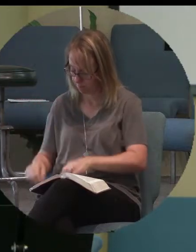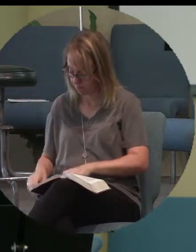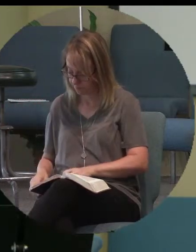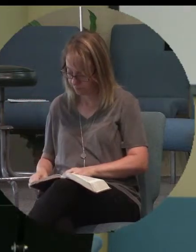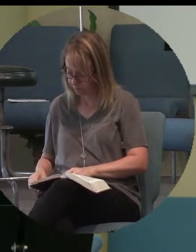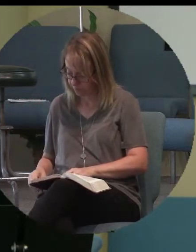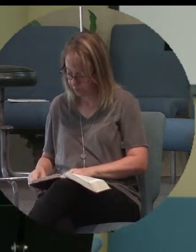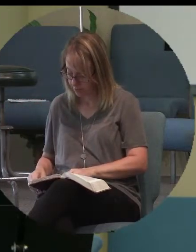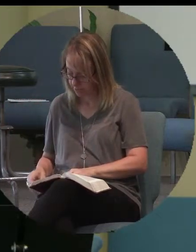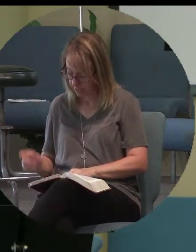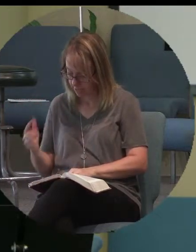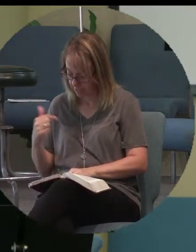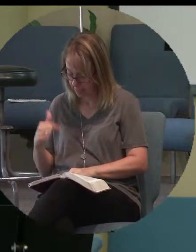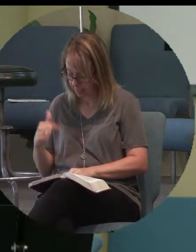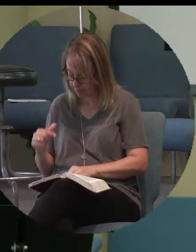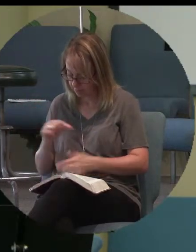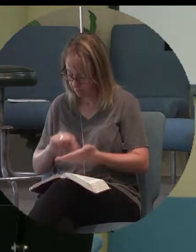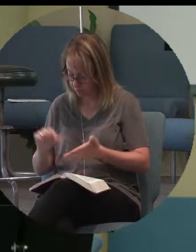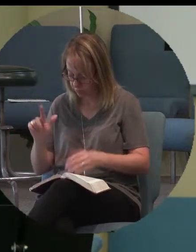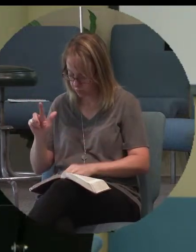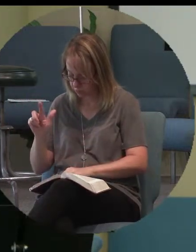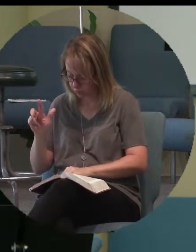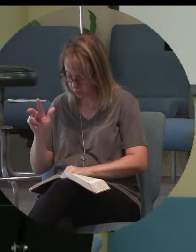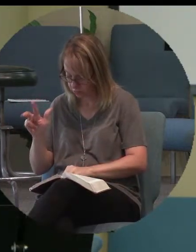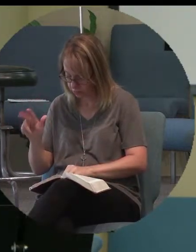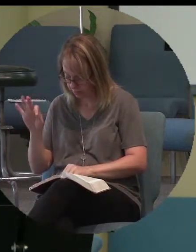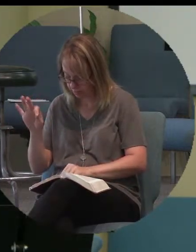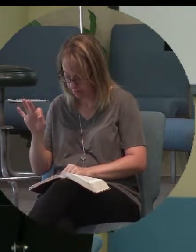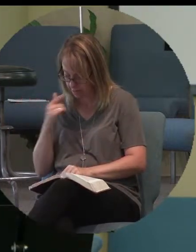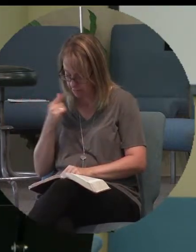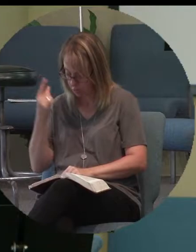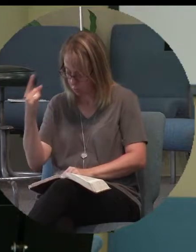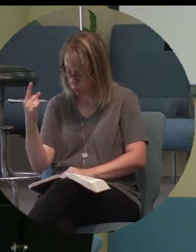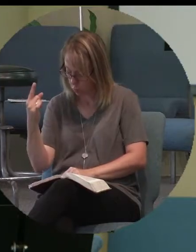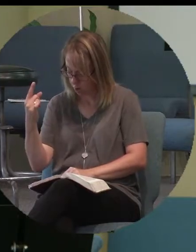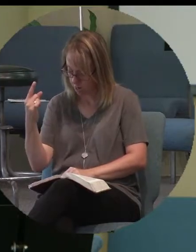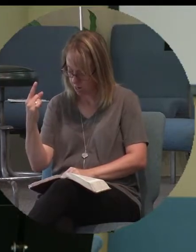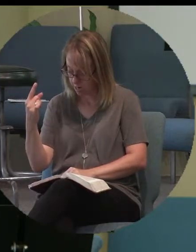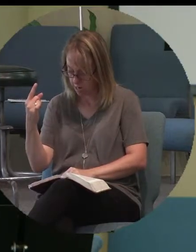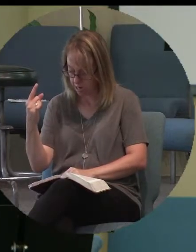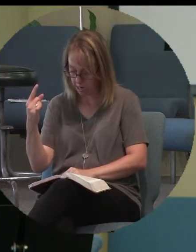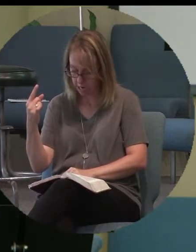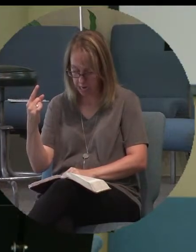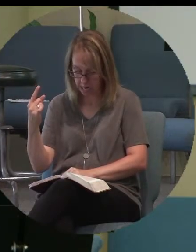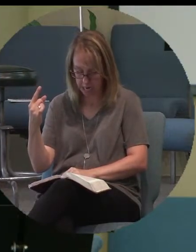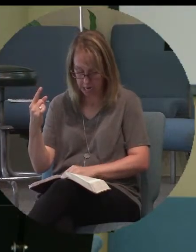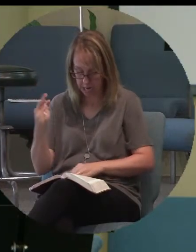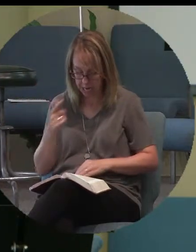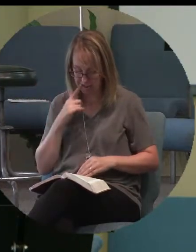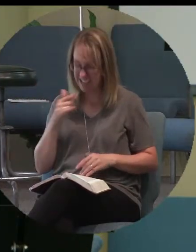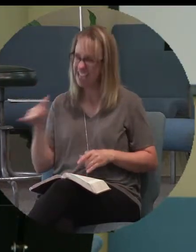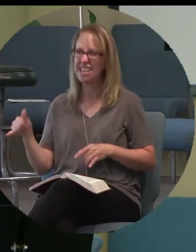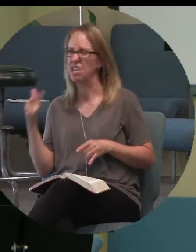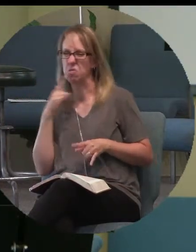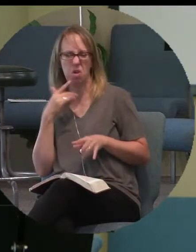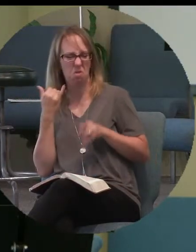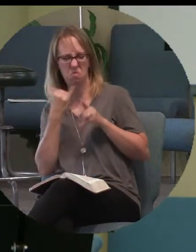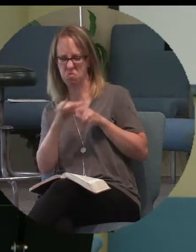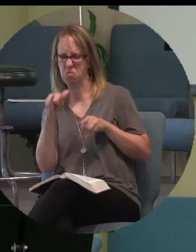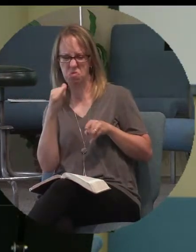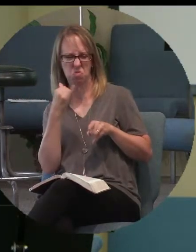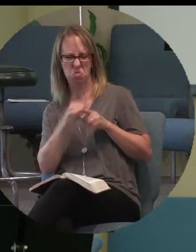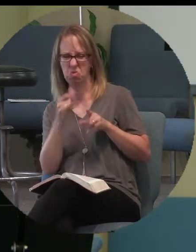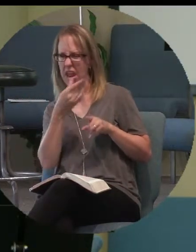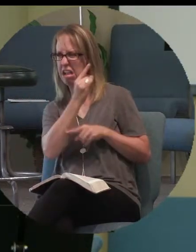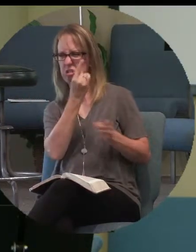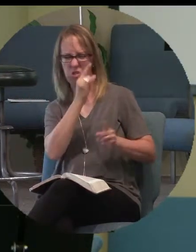And then we come over to verse 39. One of the criminals who were hanged, there was hurling abuse at him, saying,